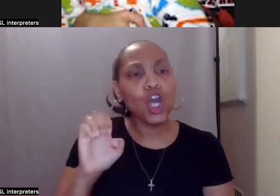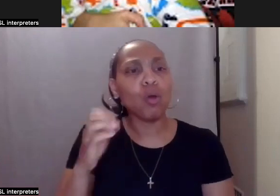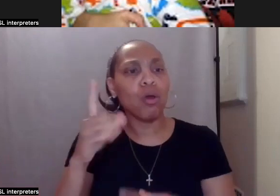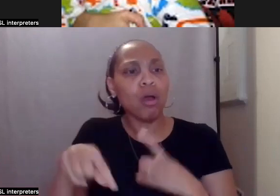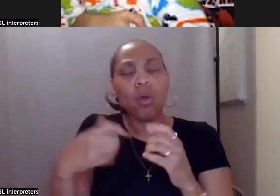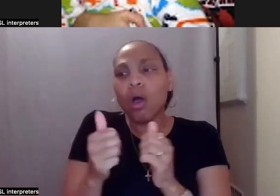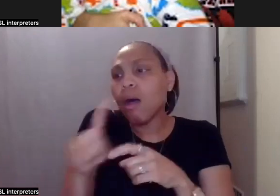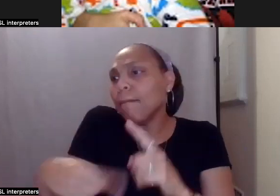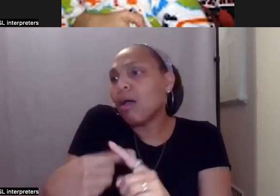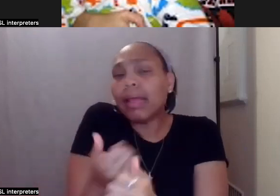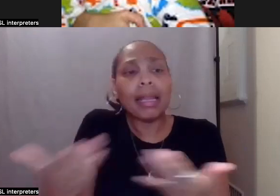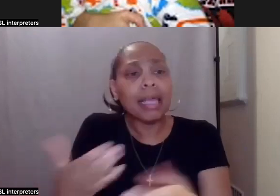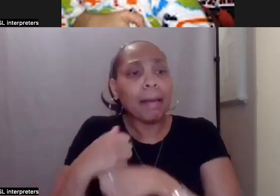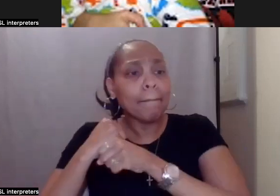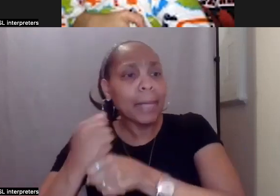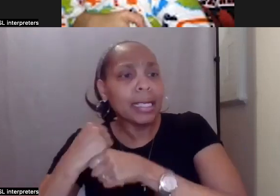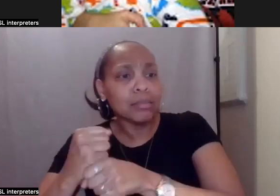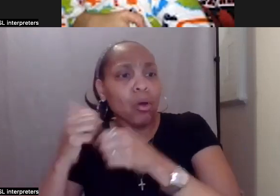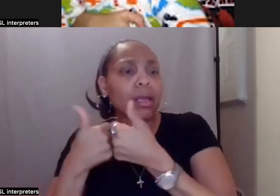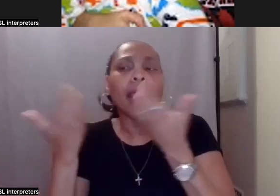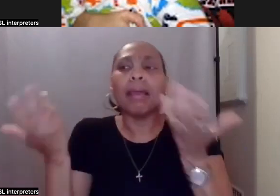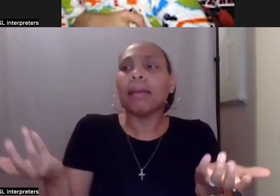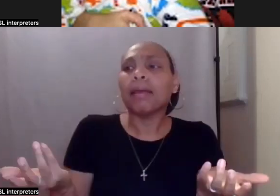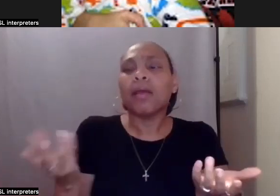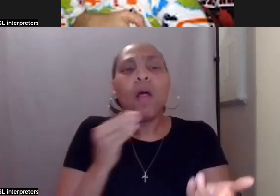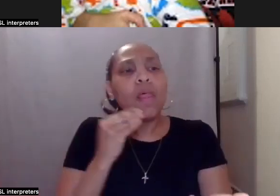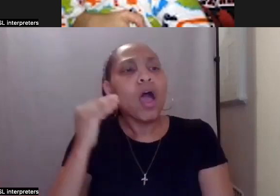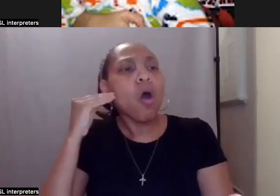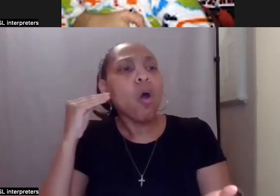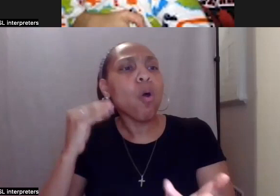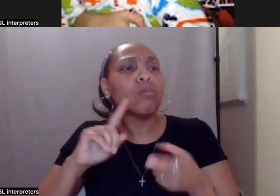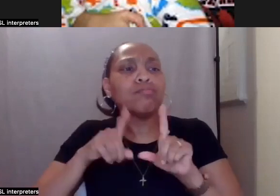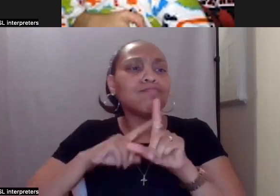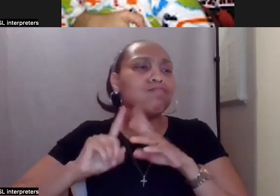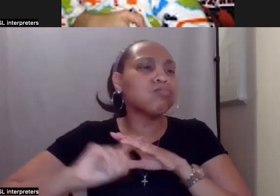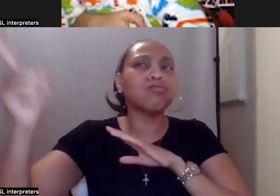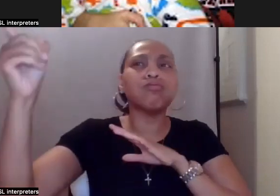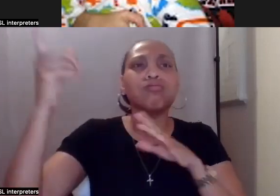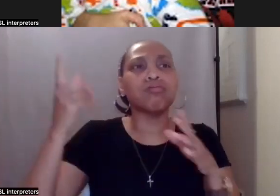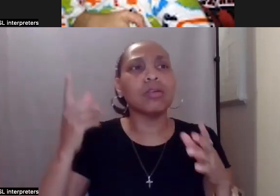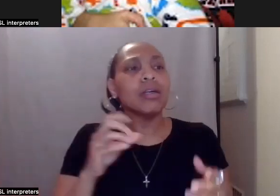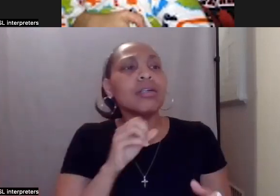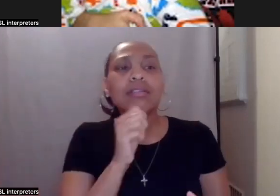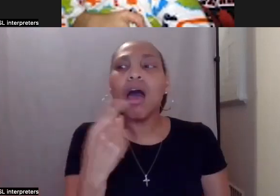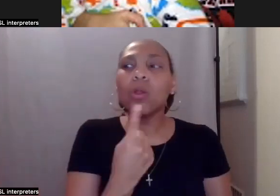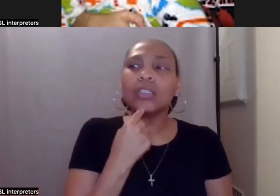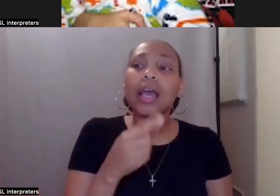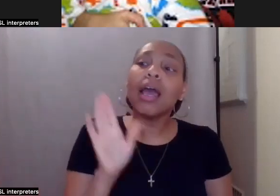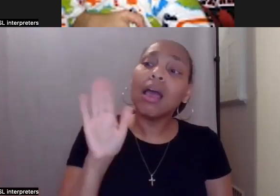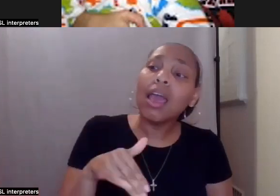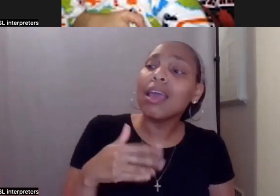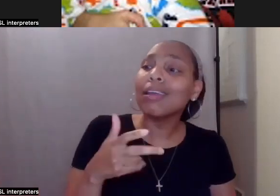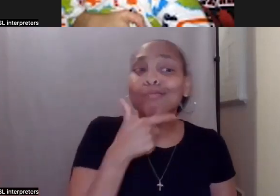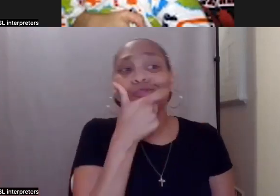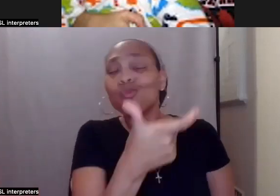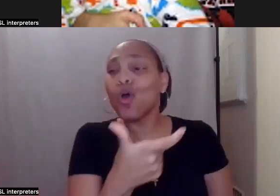important plays that were in the game last night and the home runs that were hit. Not just, hey, did you watch the Yankees last night? That was a great game.